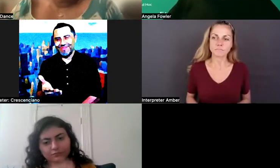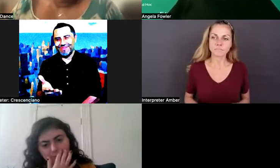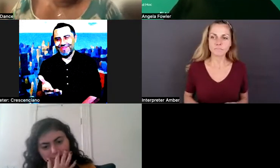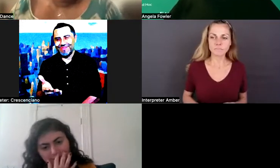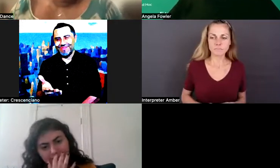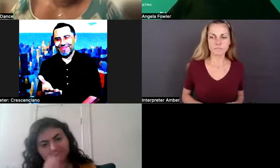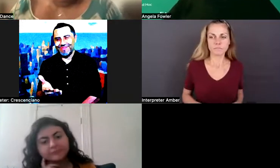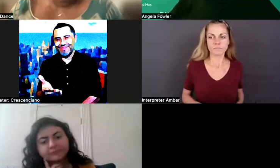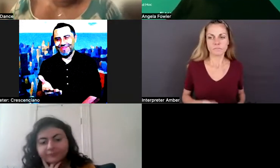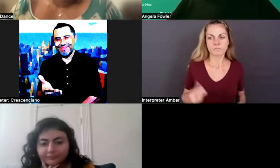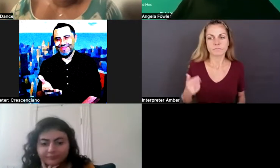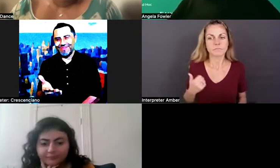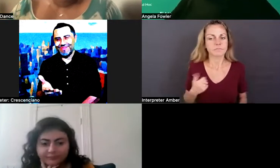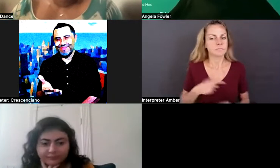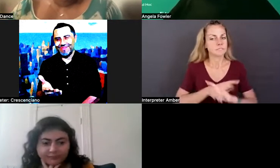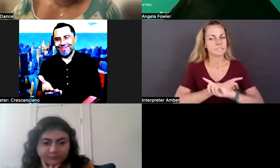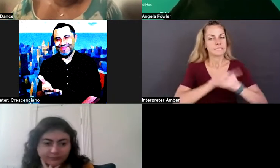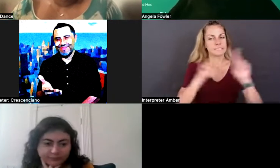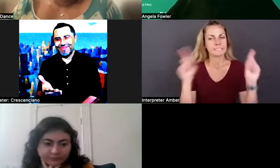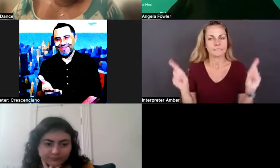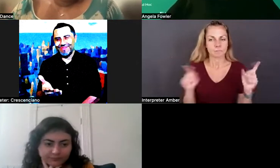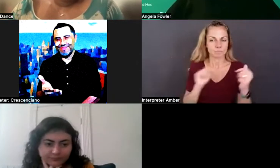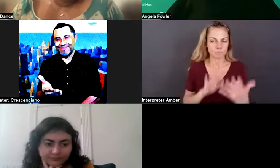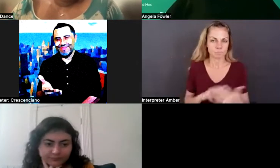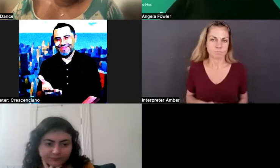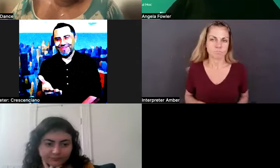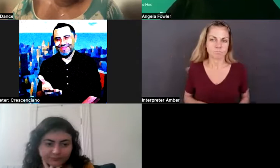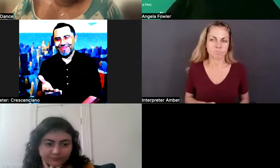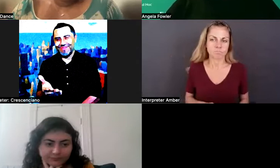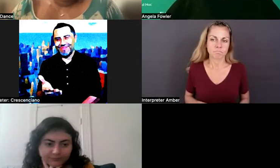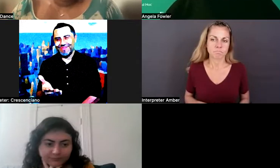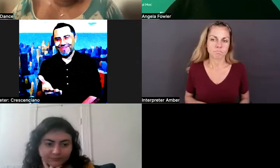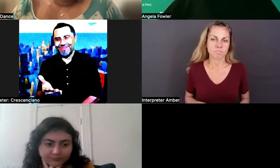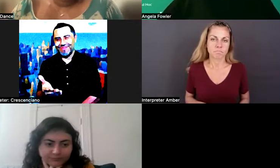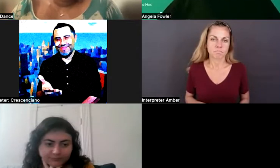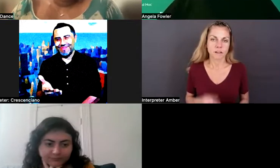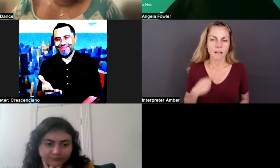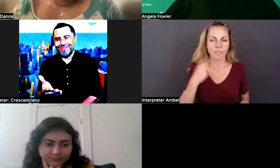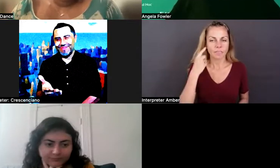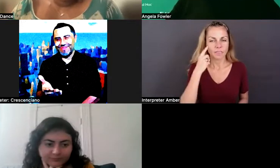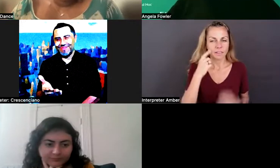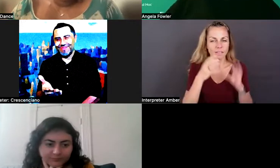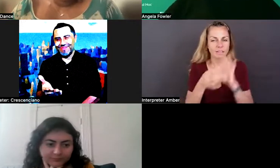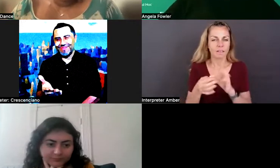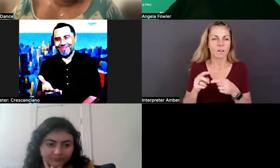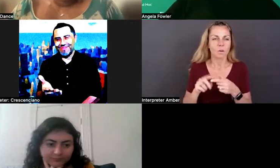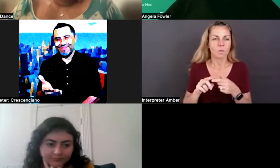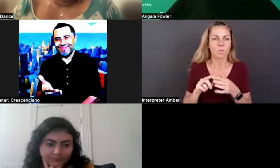different approach from this. I like what Ryan said about, you know, like you kind of want to